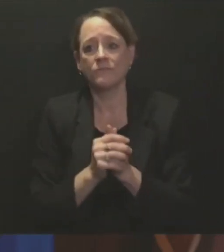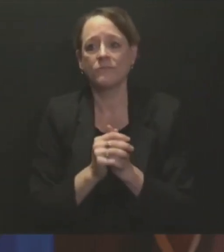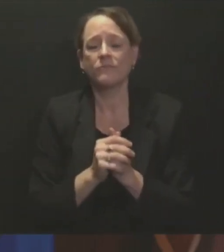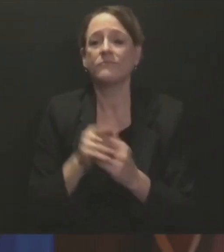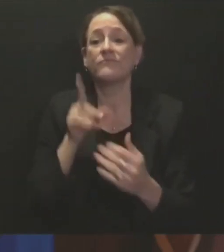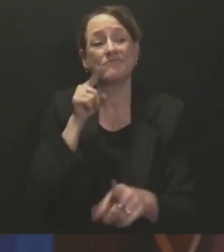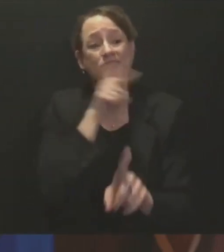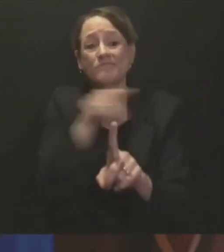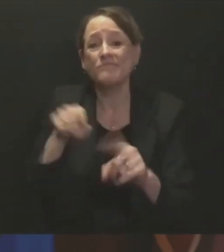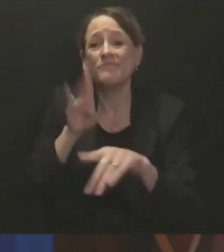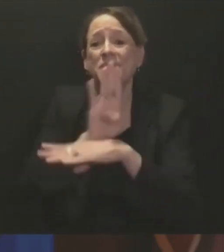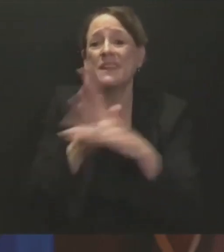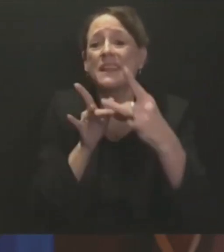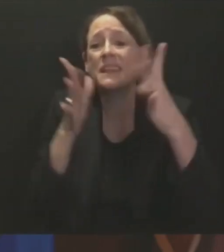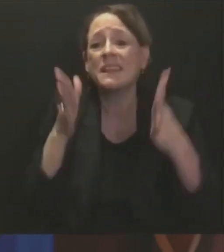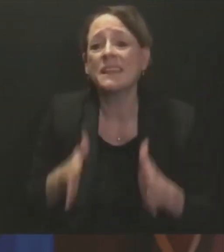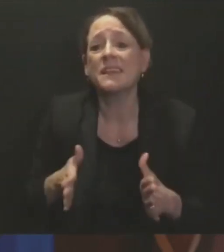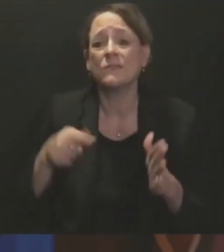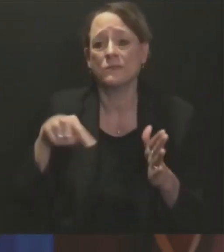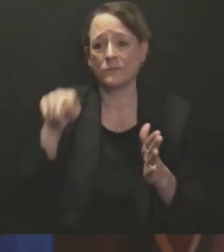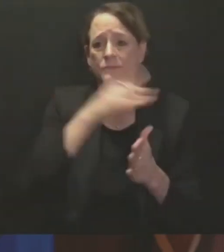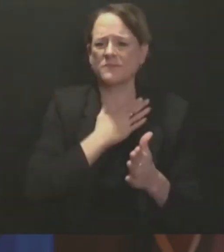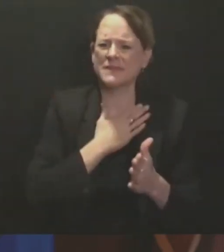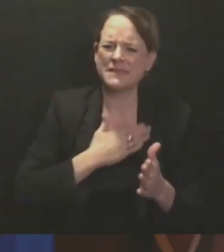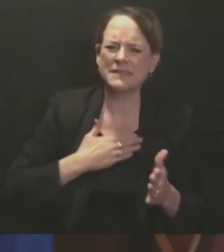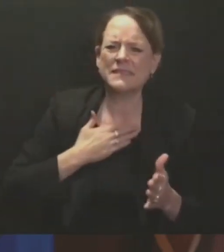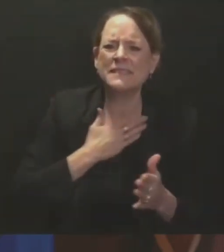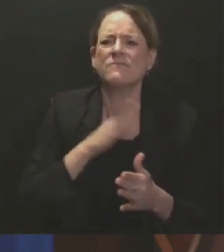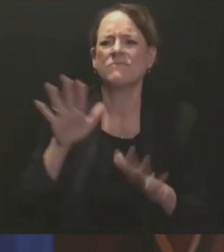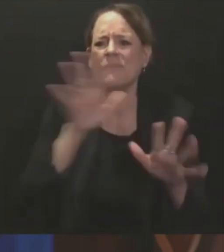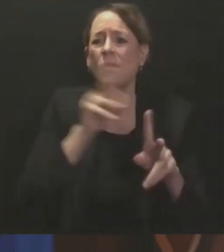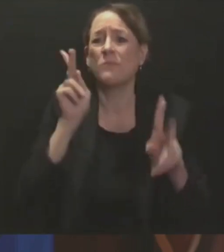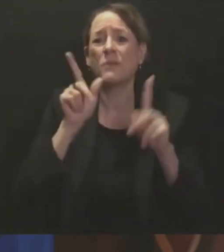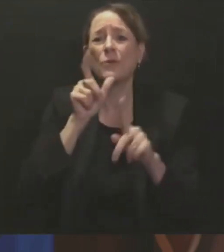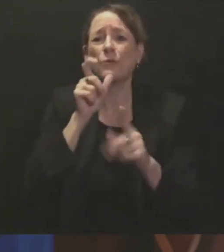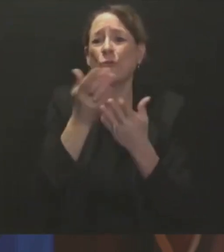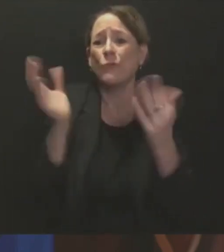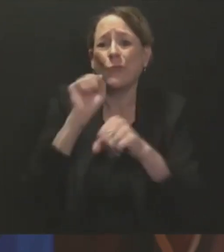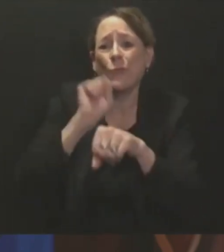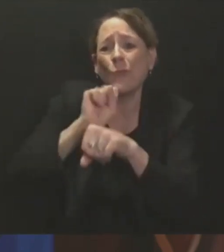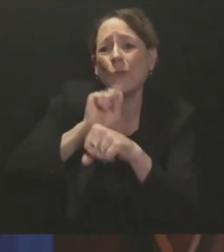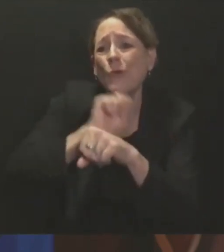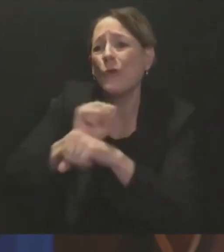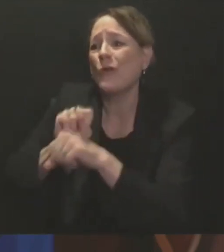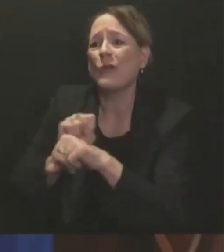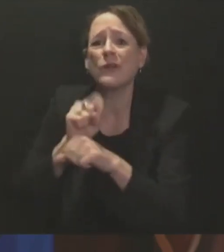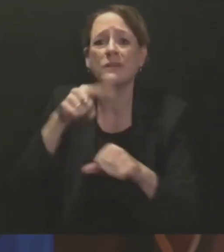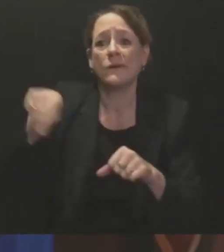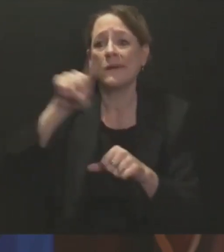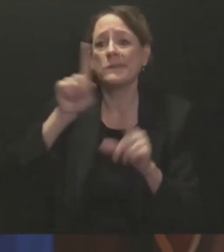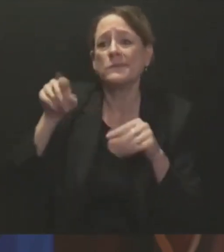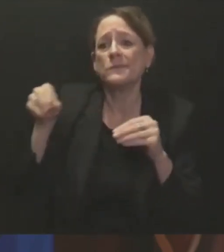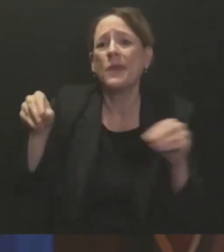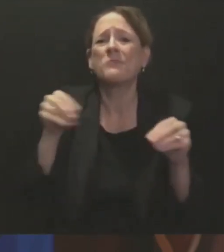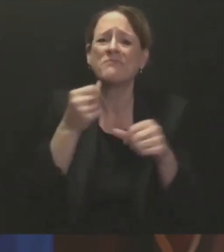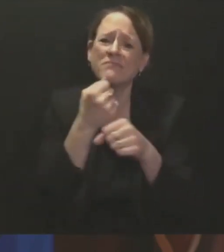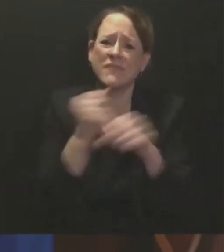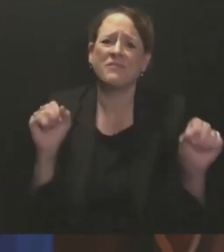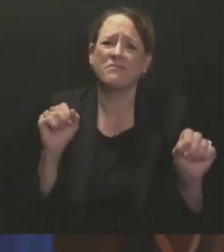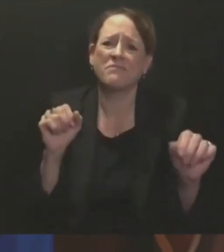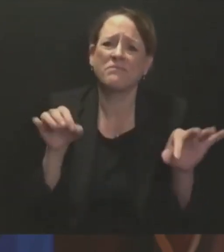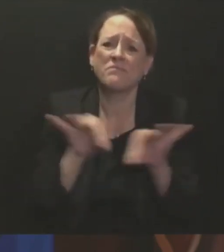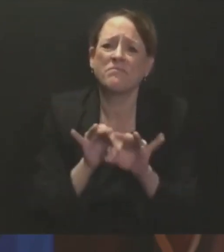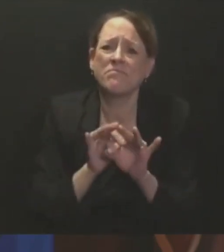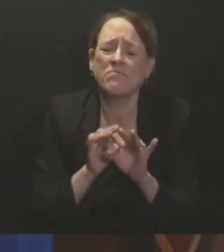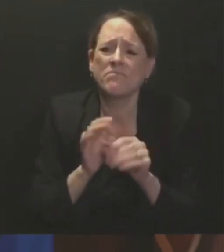part to keep workers, customers, and communities safe by expanding working from home options for workers, offering